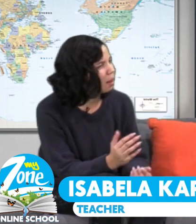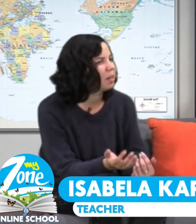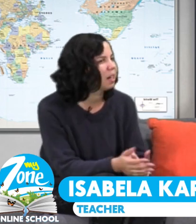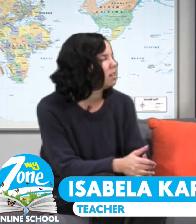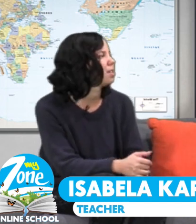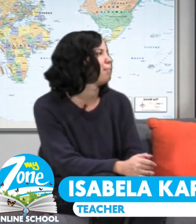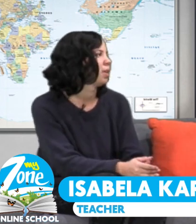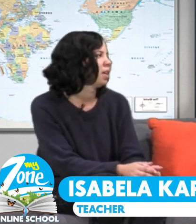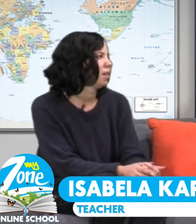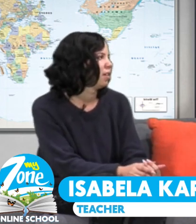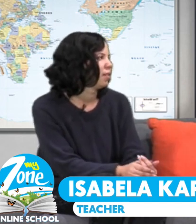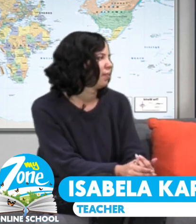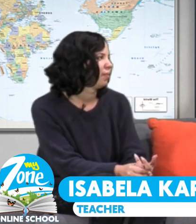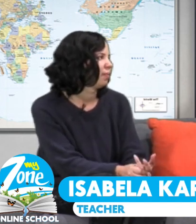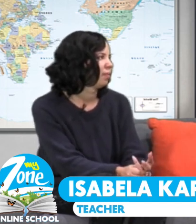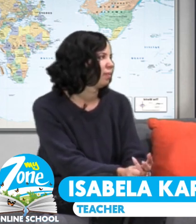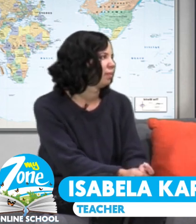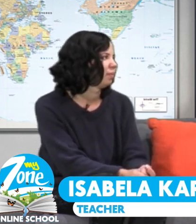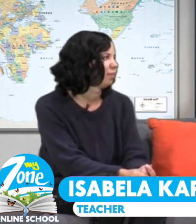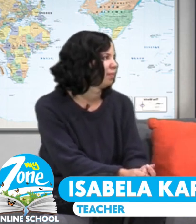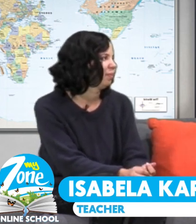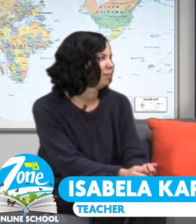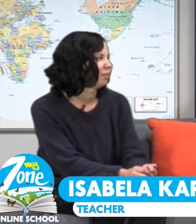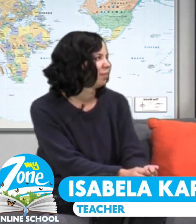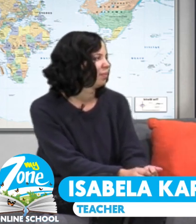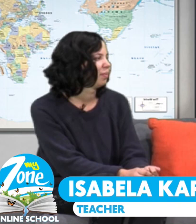you just help encourage them okay